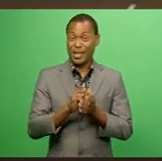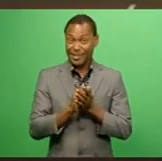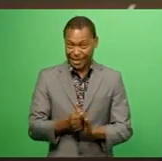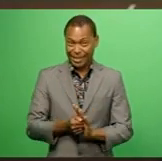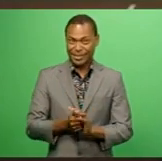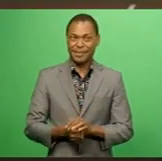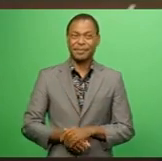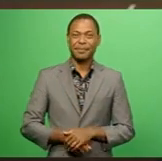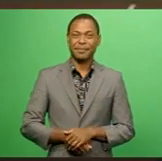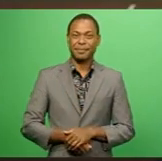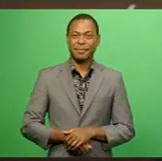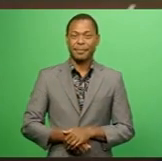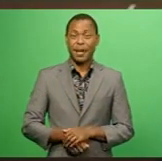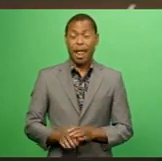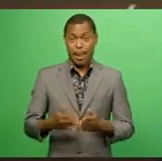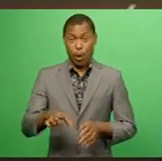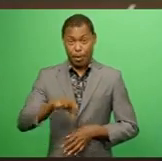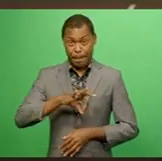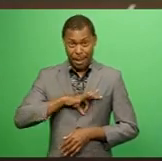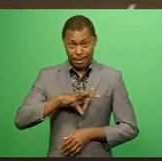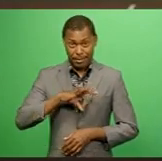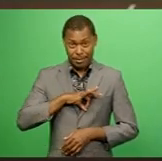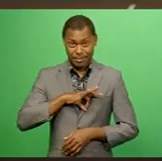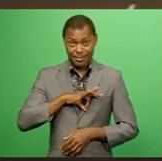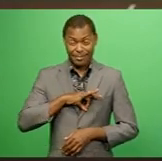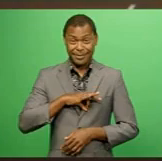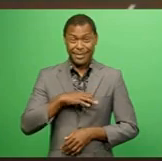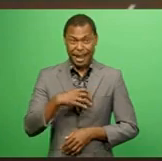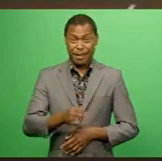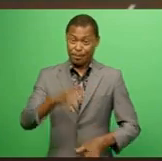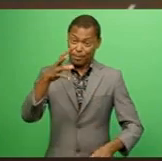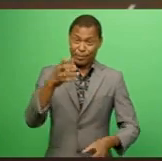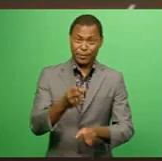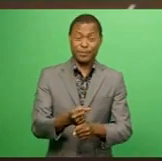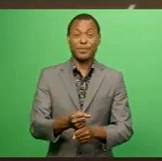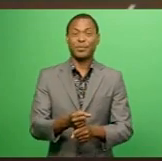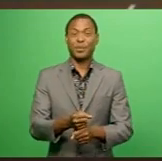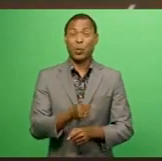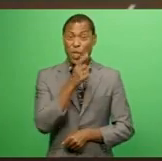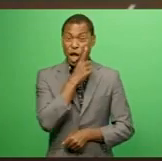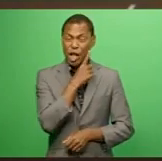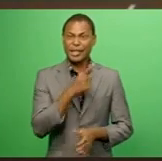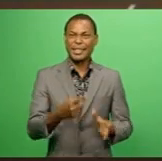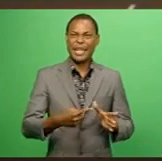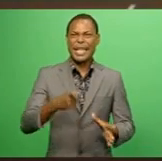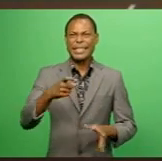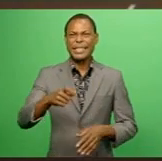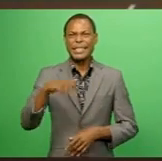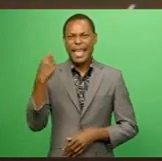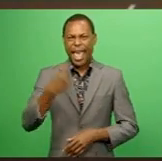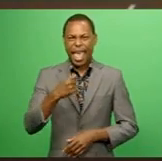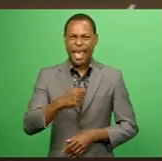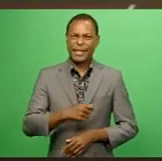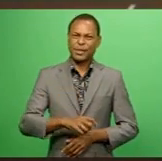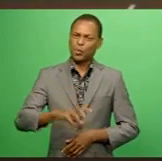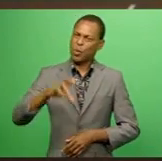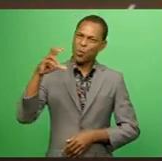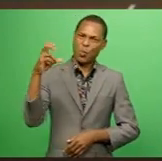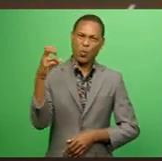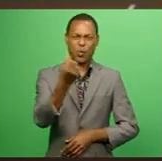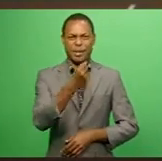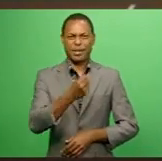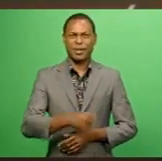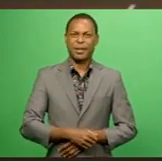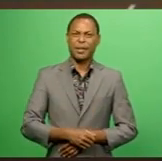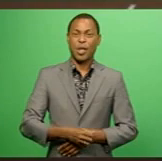Jumping onto the medal telly, the girls from Andi Thakambo school again dominated this year at the triple-N